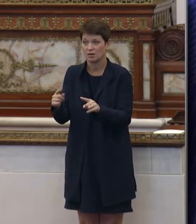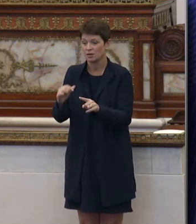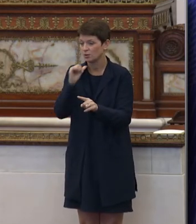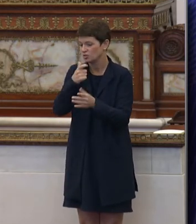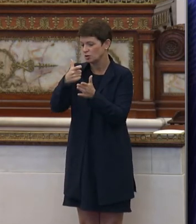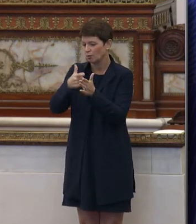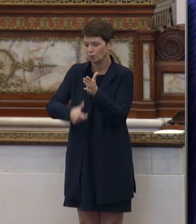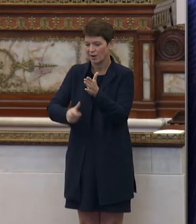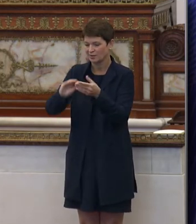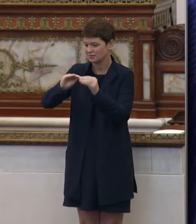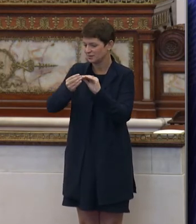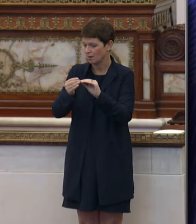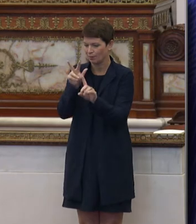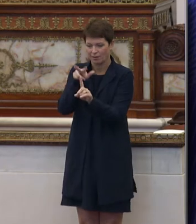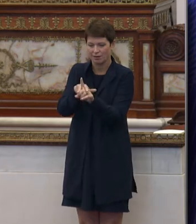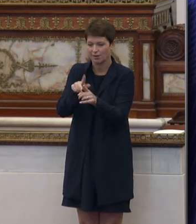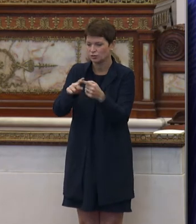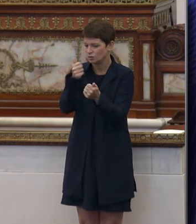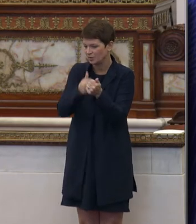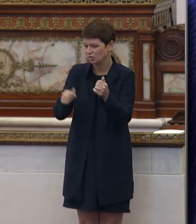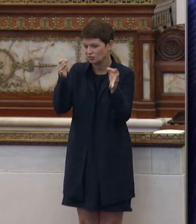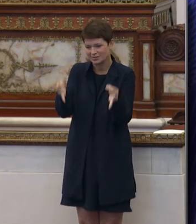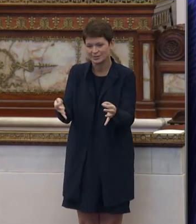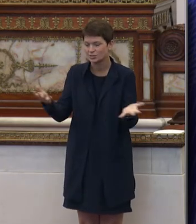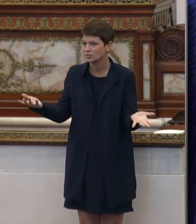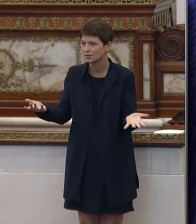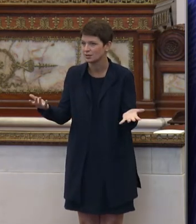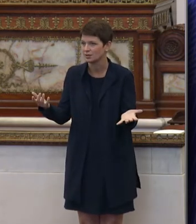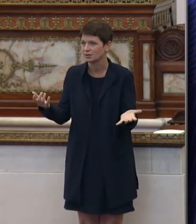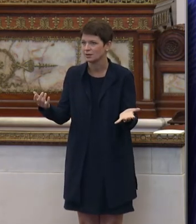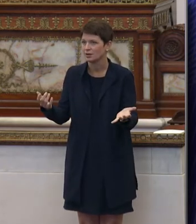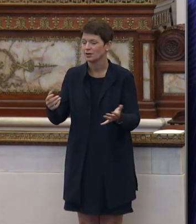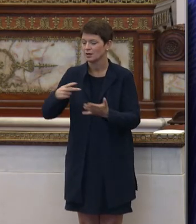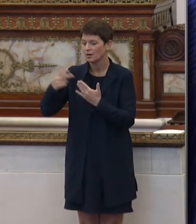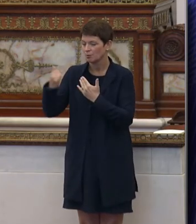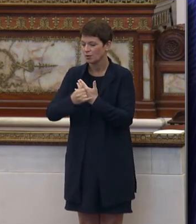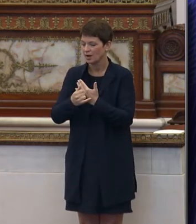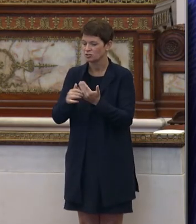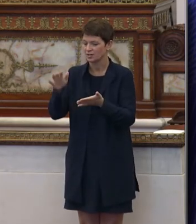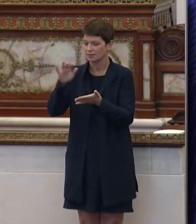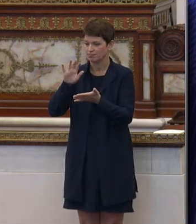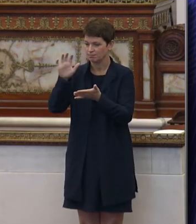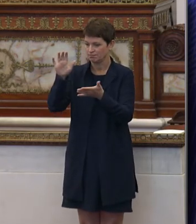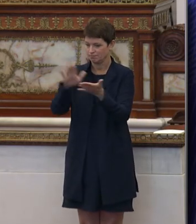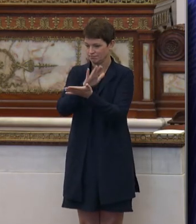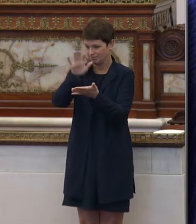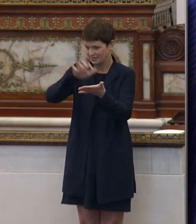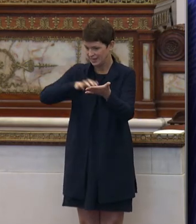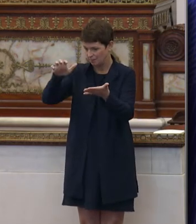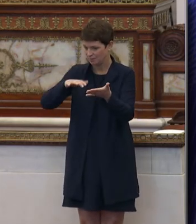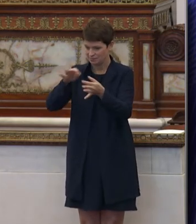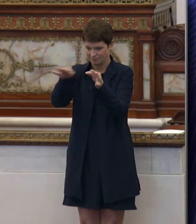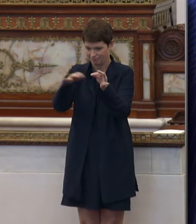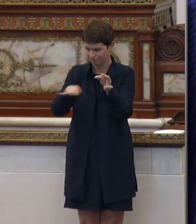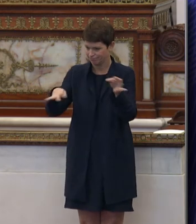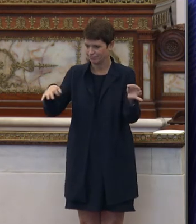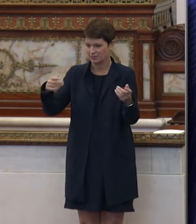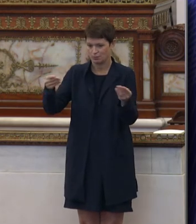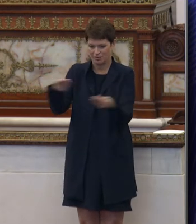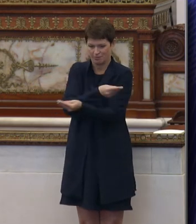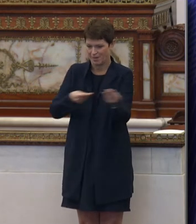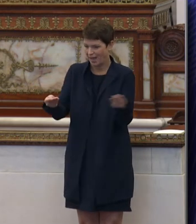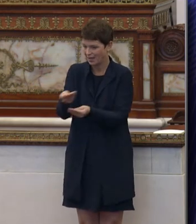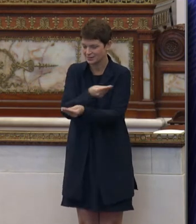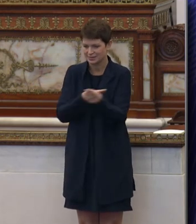price tag attached to all of those decisions. As we passed project statements of the past, we did not have what we had the